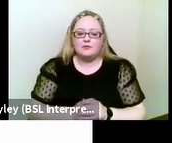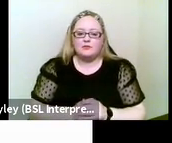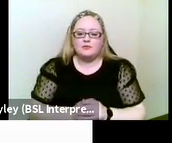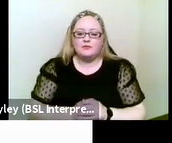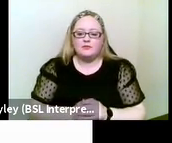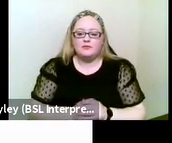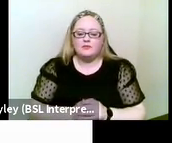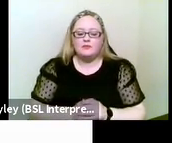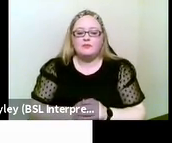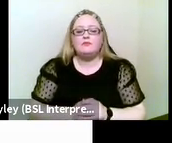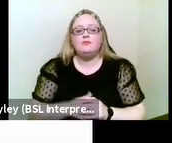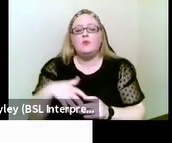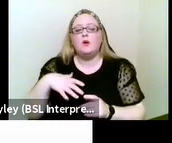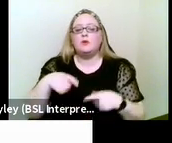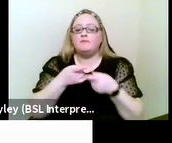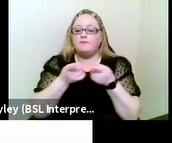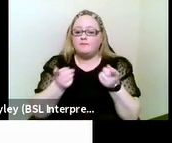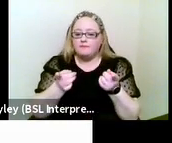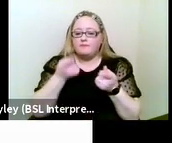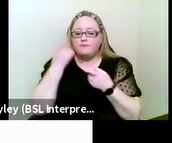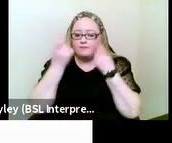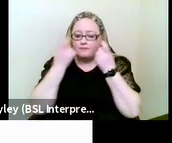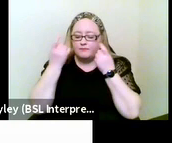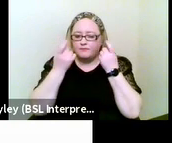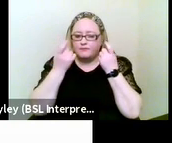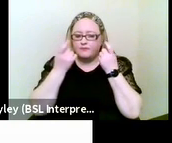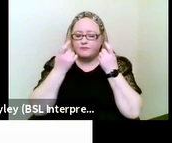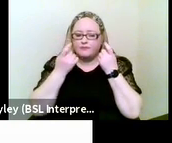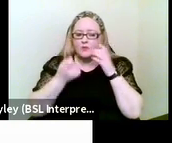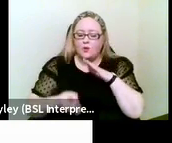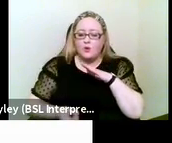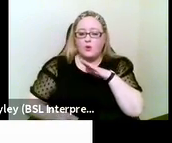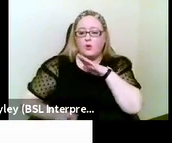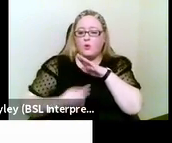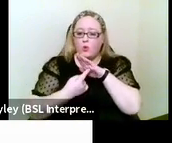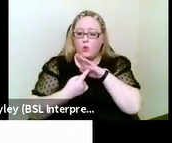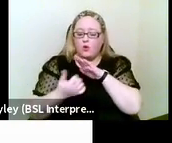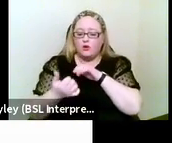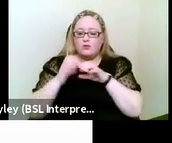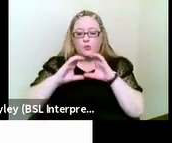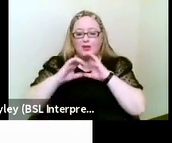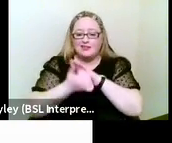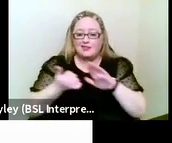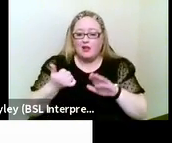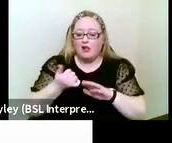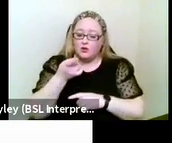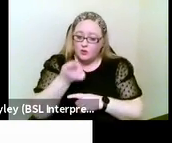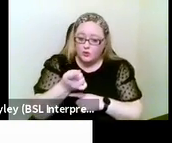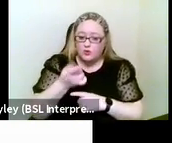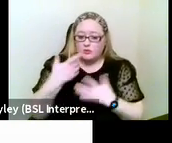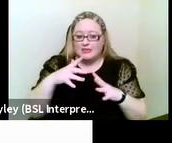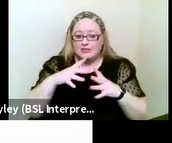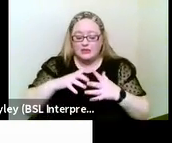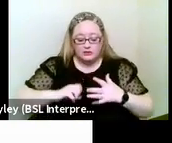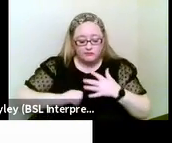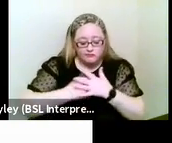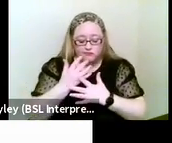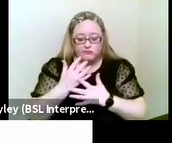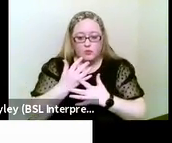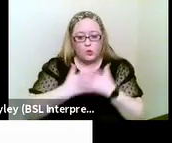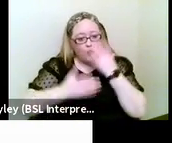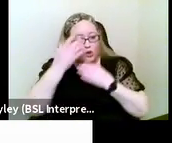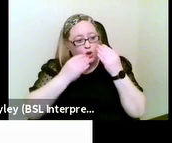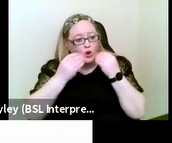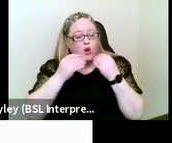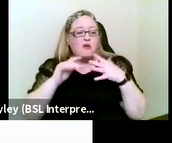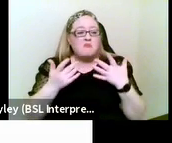So I want you to think for a moment about the core communication skills that you have developed and learnt about or indeed if in practice on